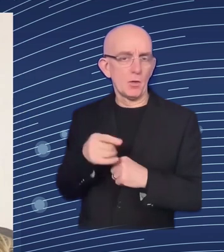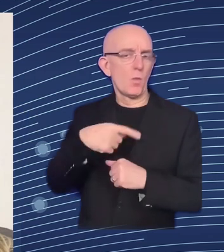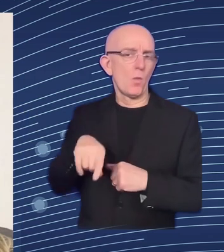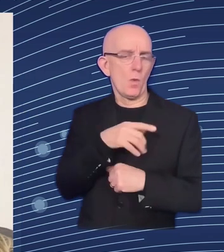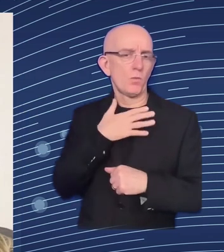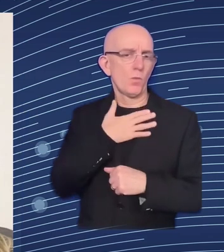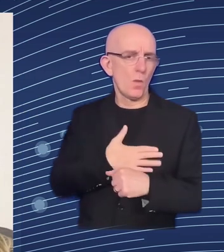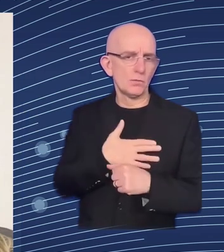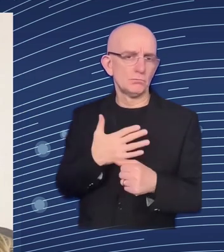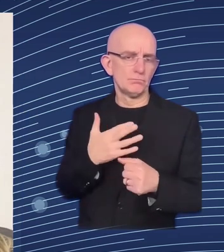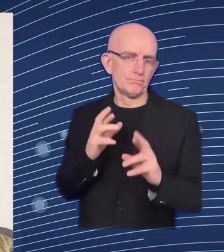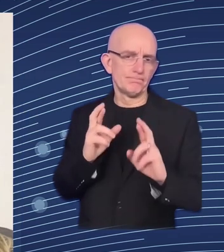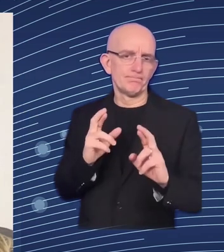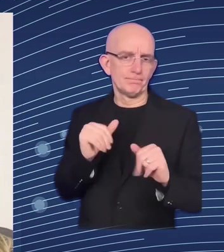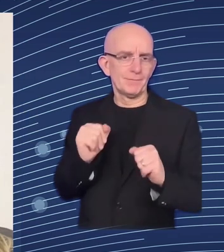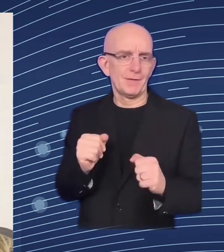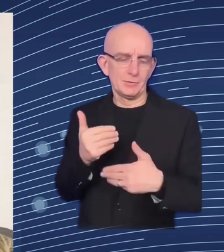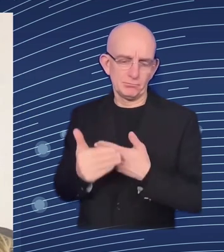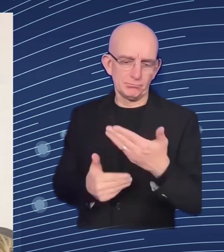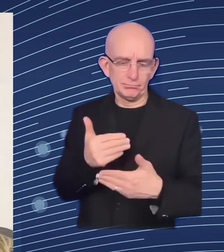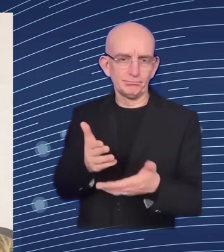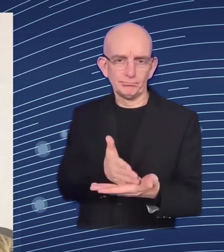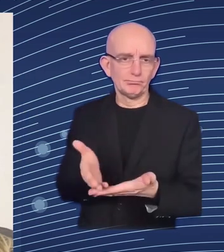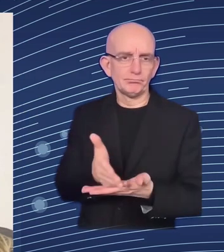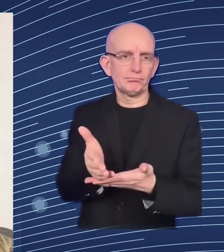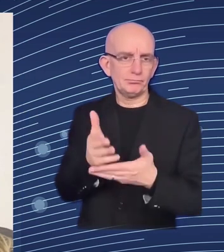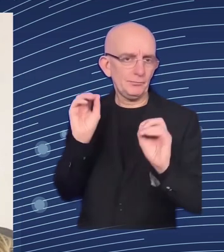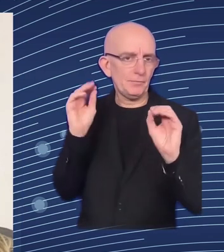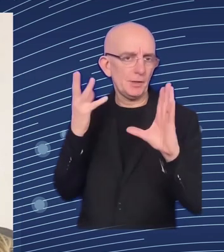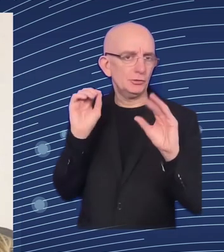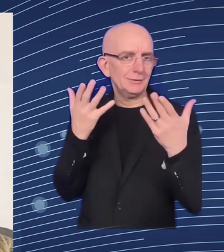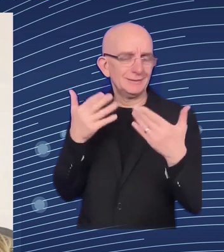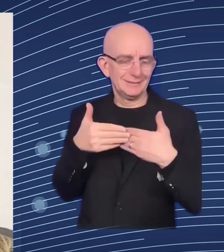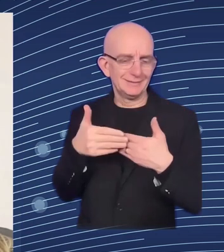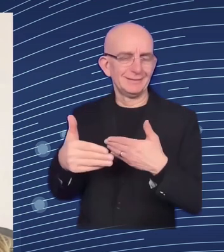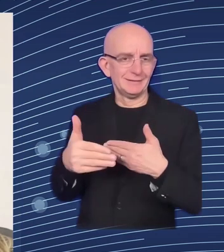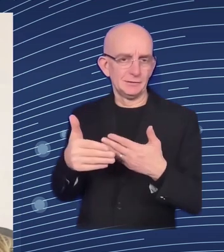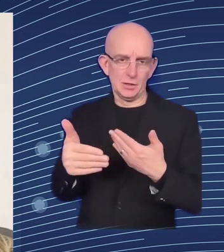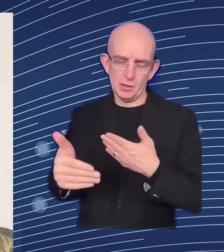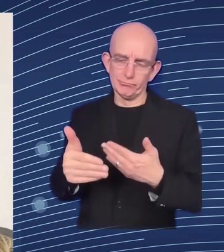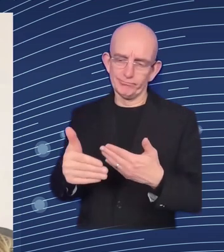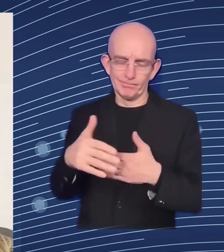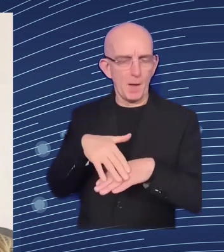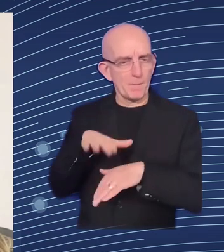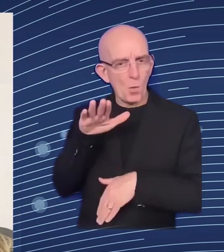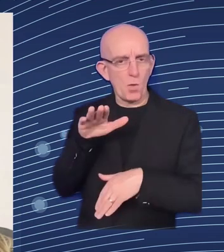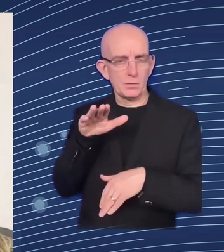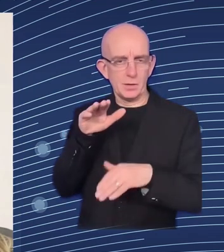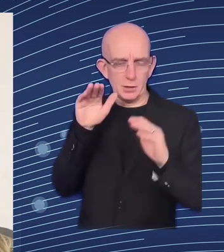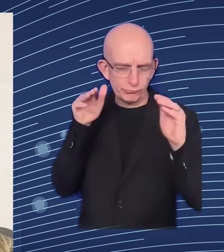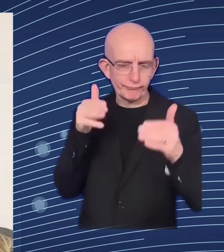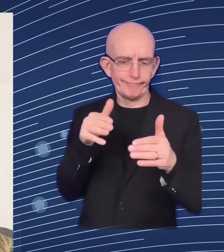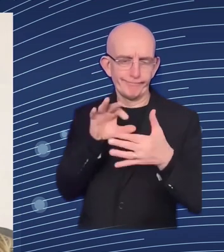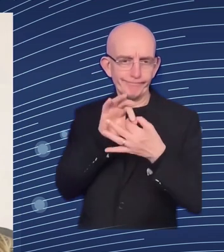um to a focus much more on how to boost productivity how to invest in the kind of the skills that will